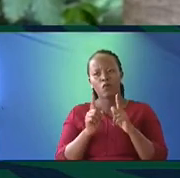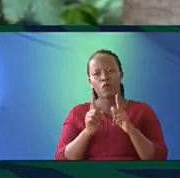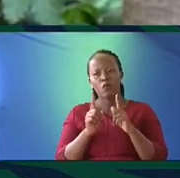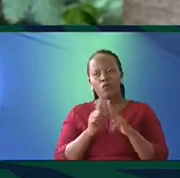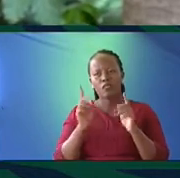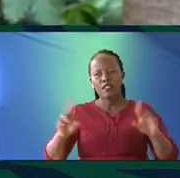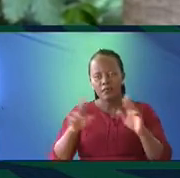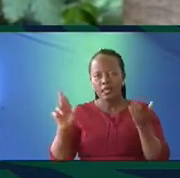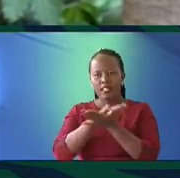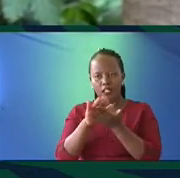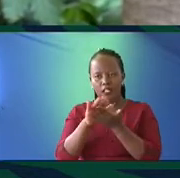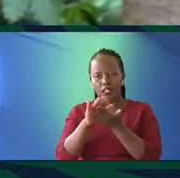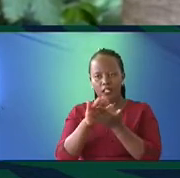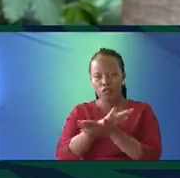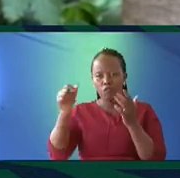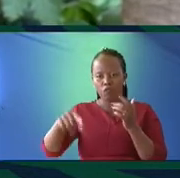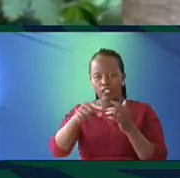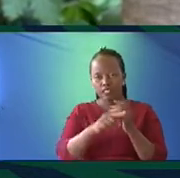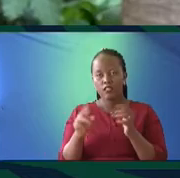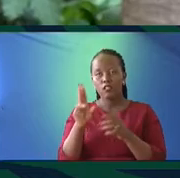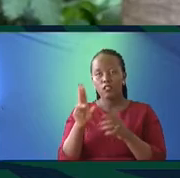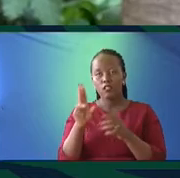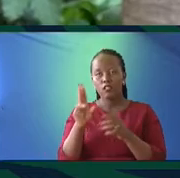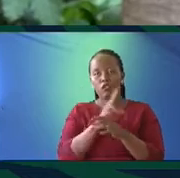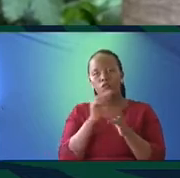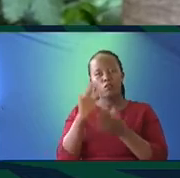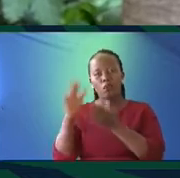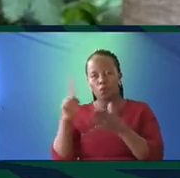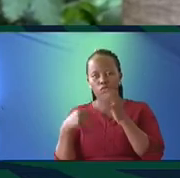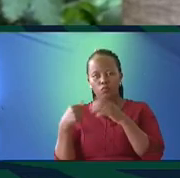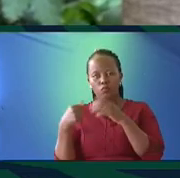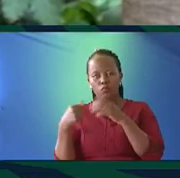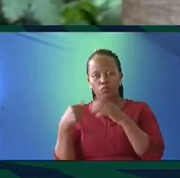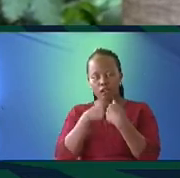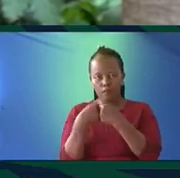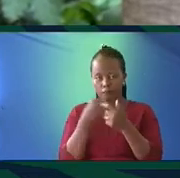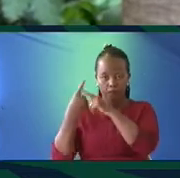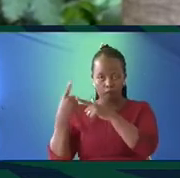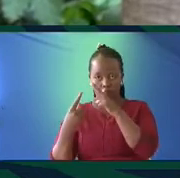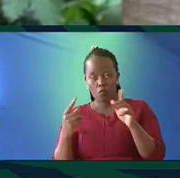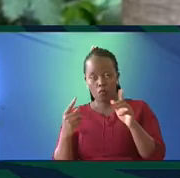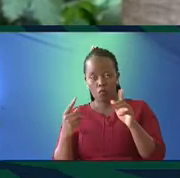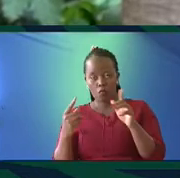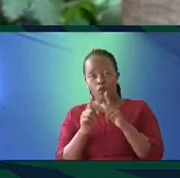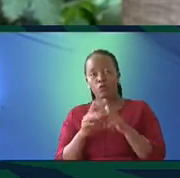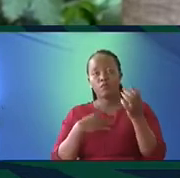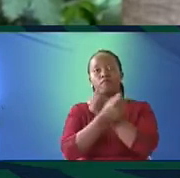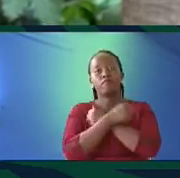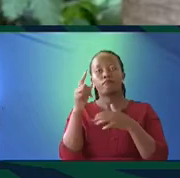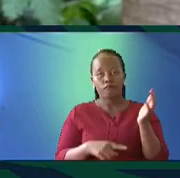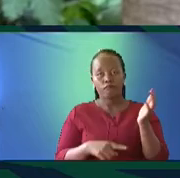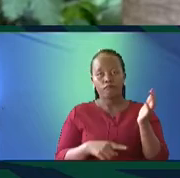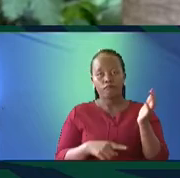almost like she prepared the ground for the seeds that we've been planting, to use the metaphors of what we've been through. And one of the things I really loved is